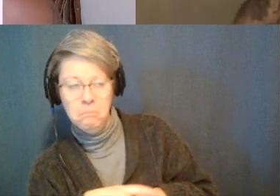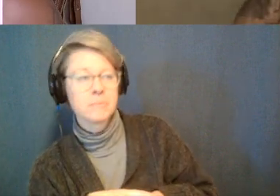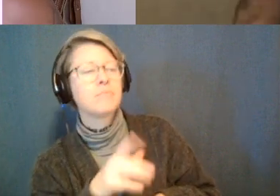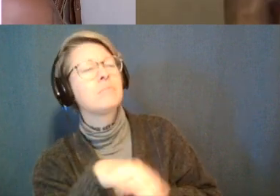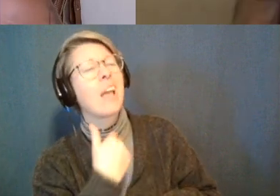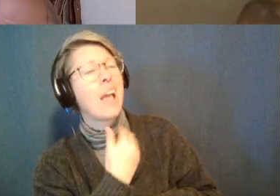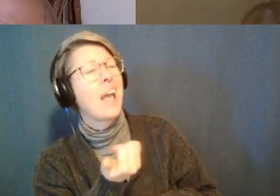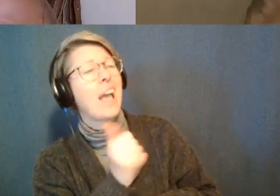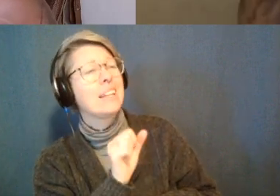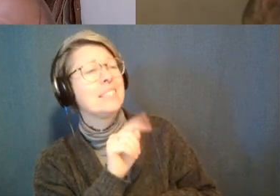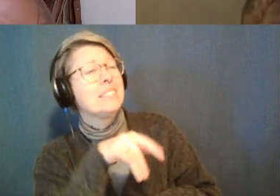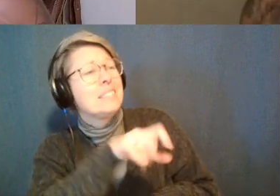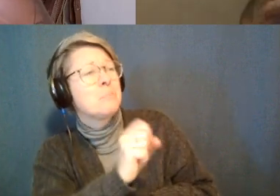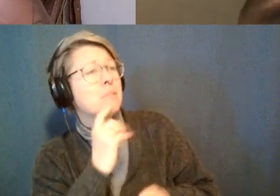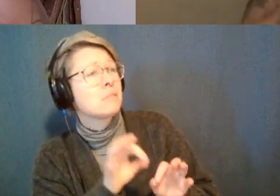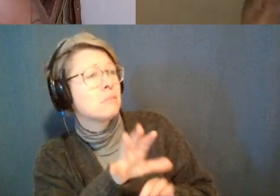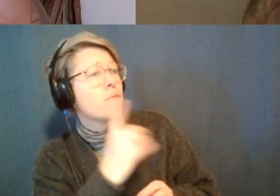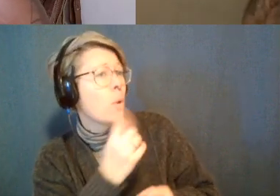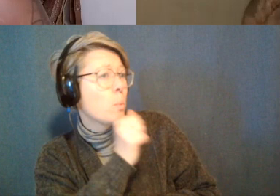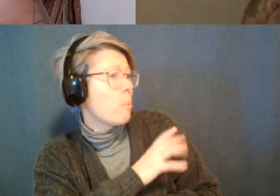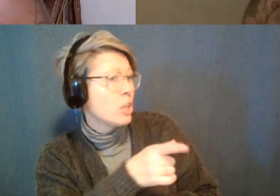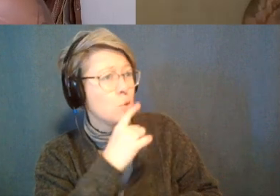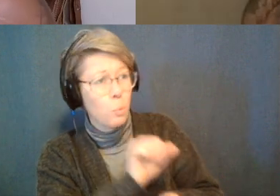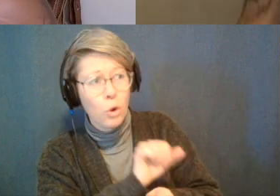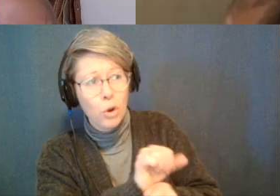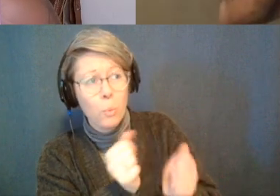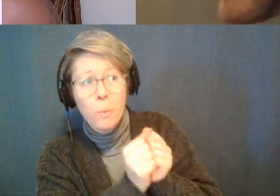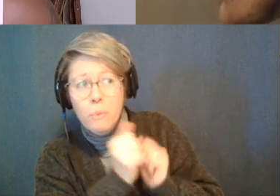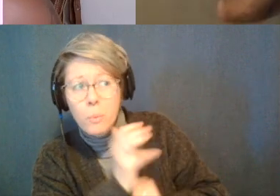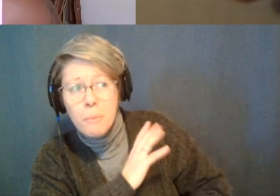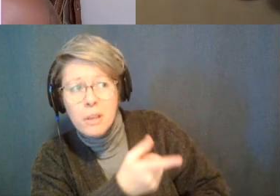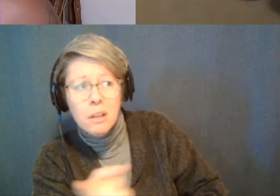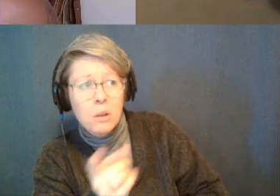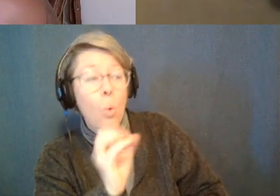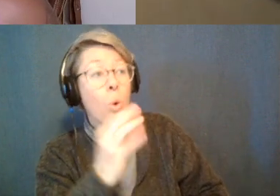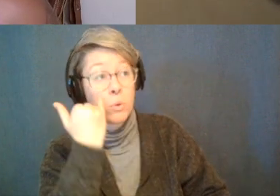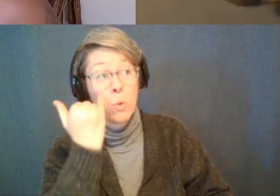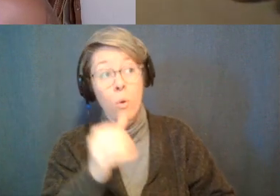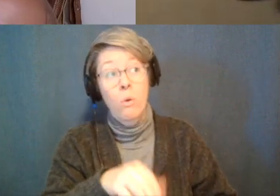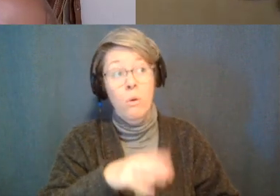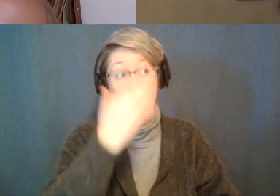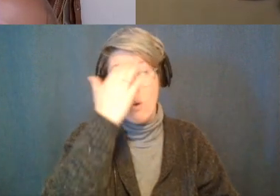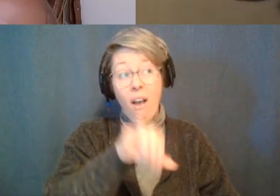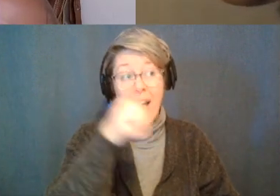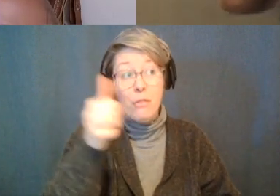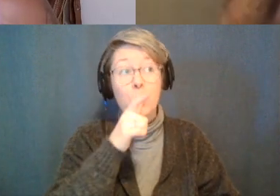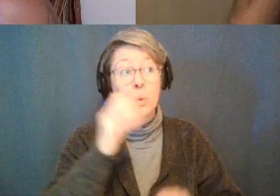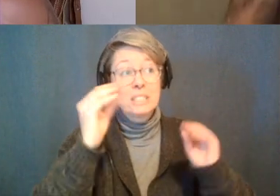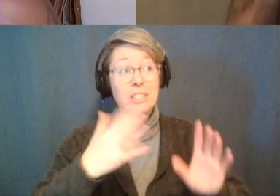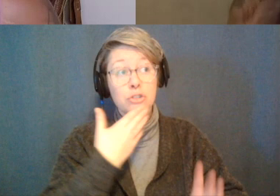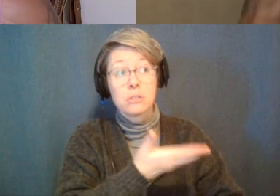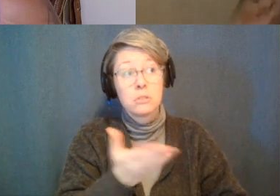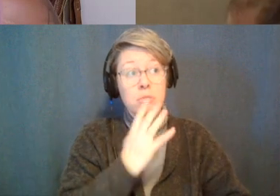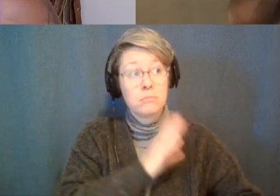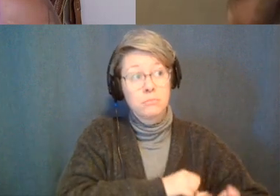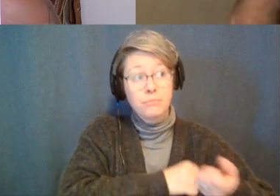for women do you work with women or have you come across other tantric female teachers that like